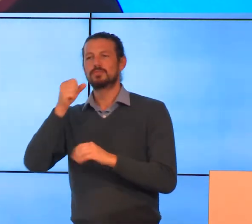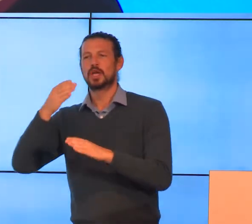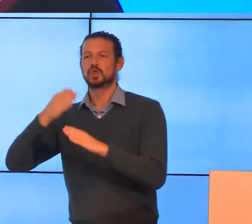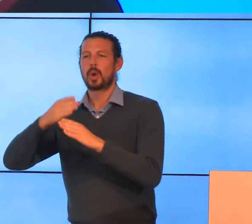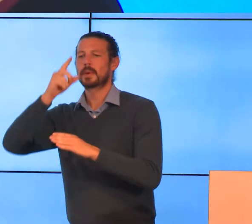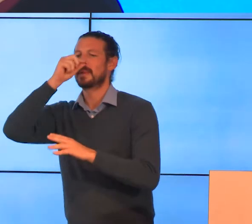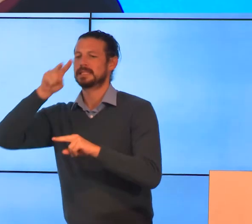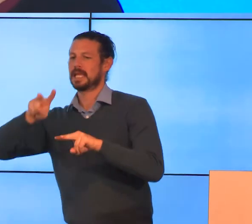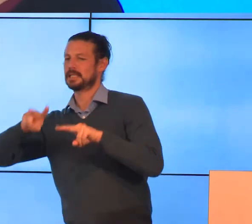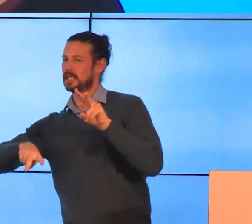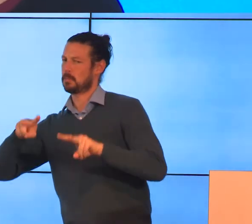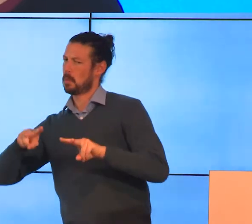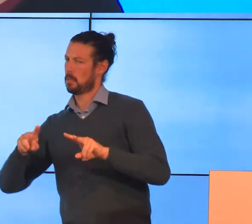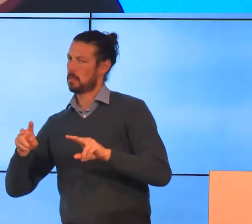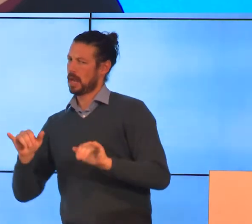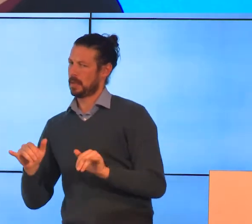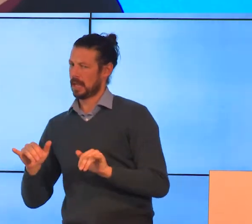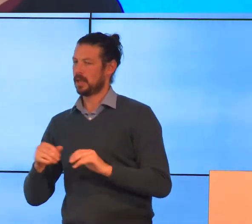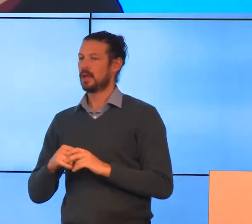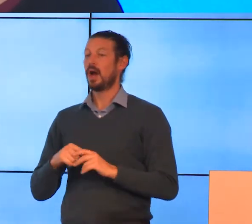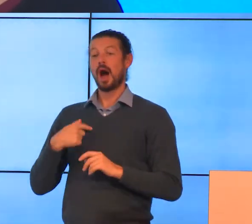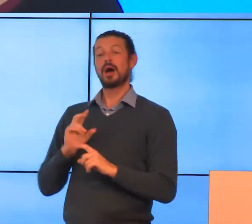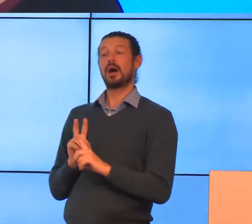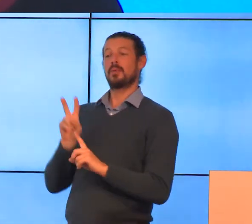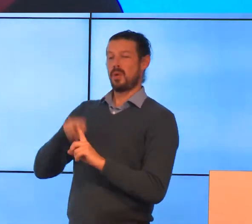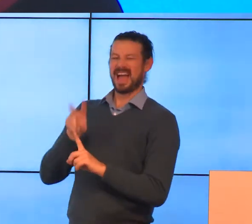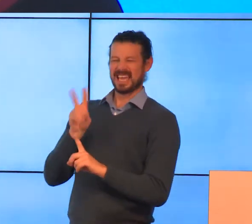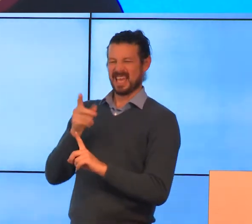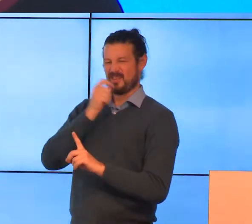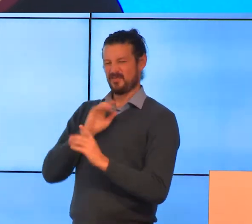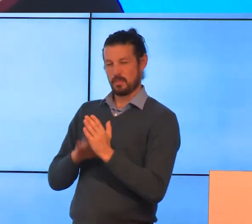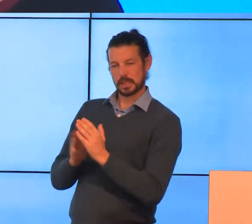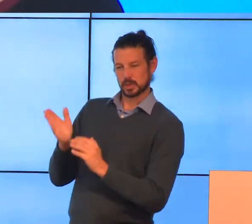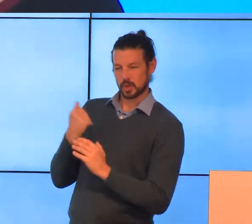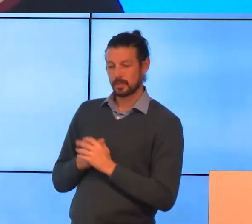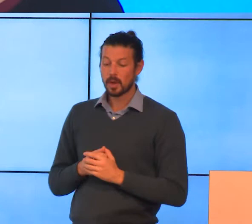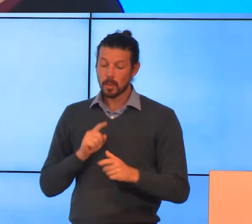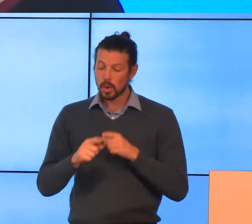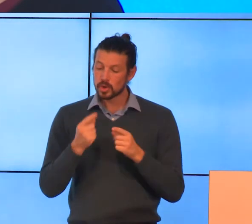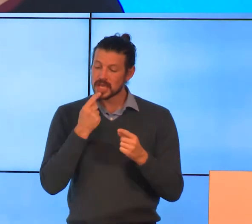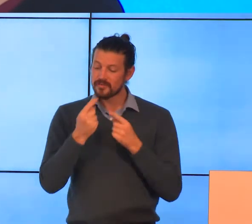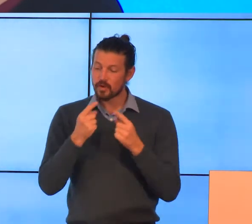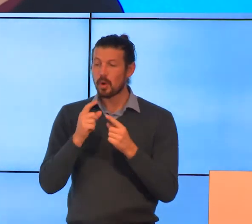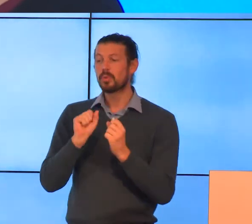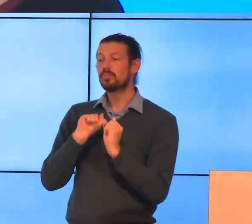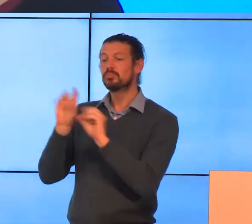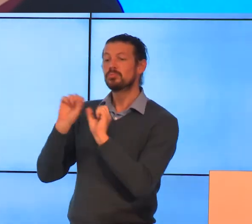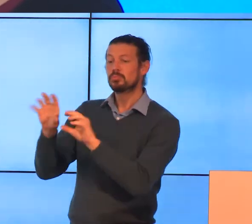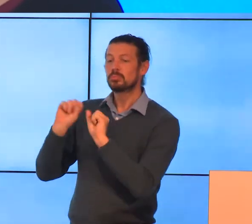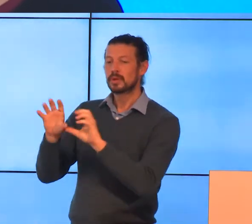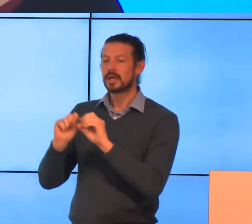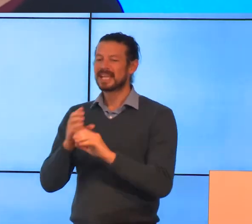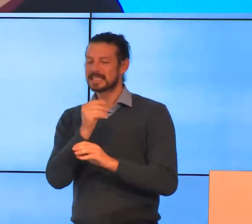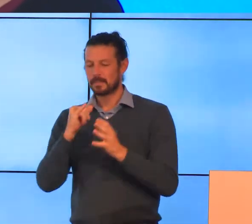assessment. I reapplied a couple of months ago. I have most of my info into them, just some super